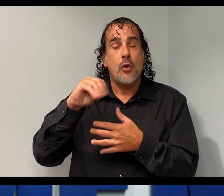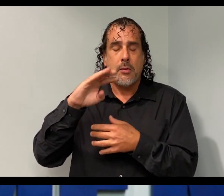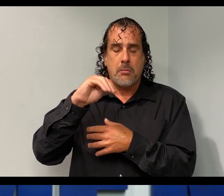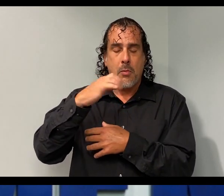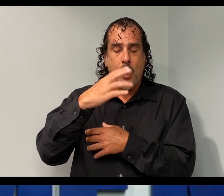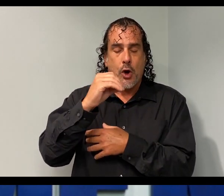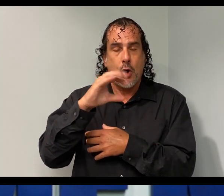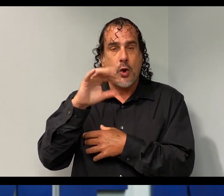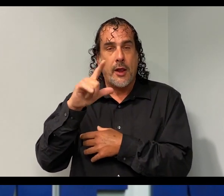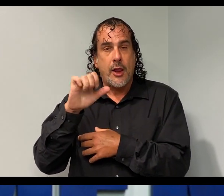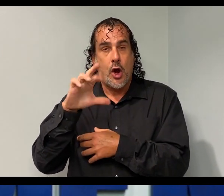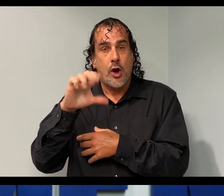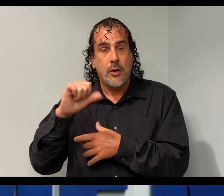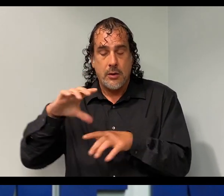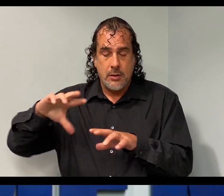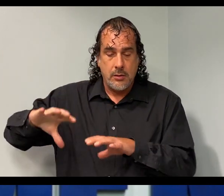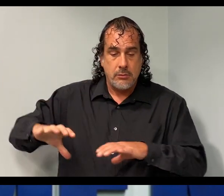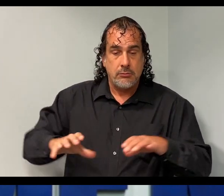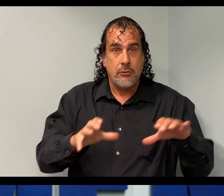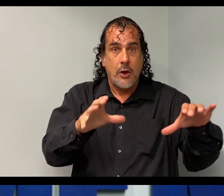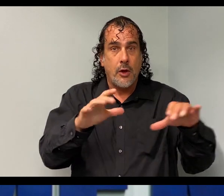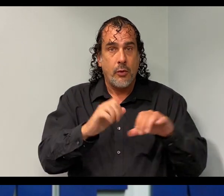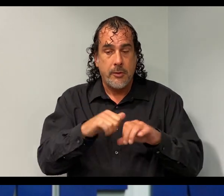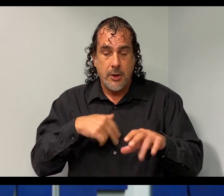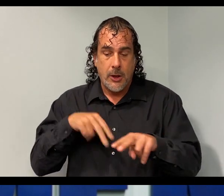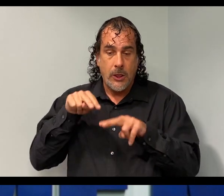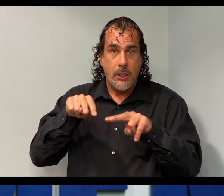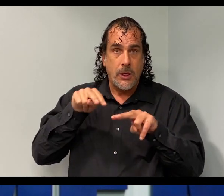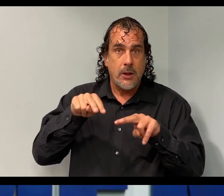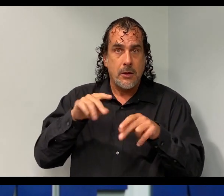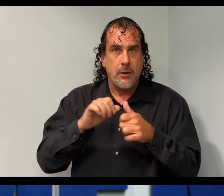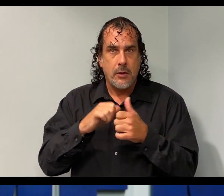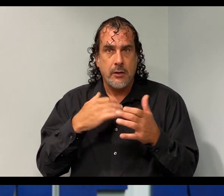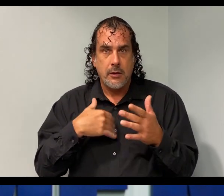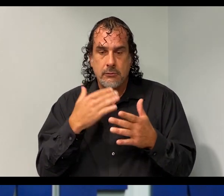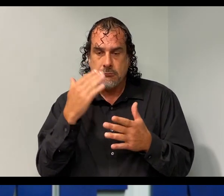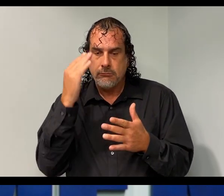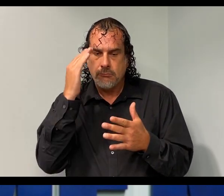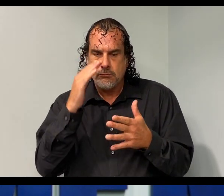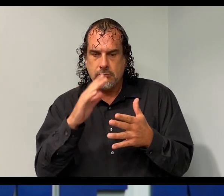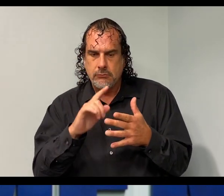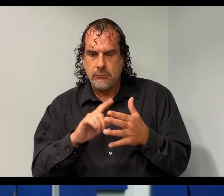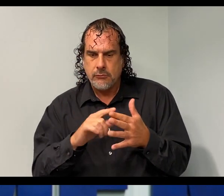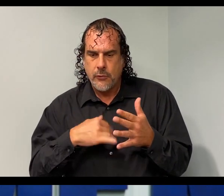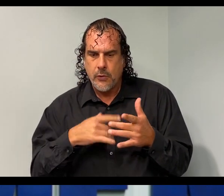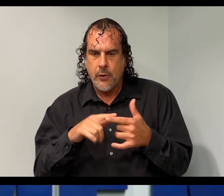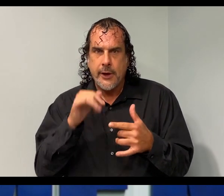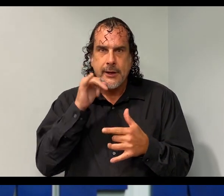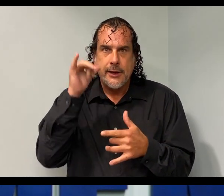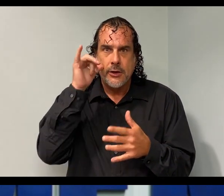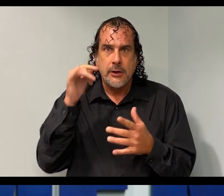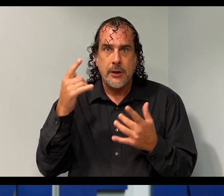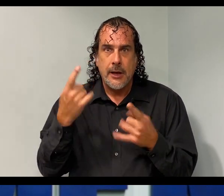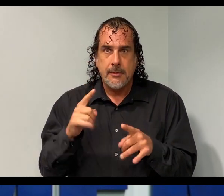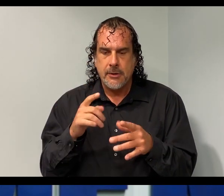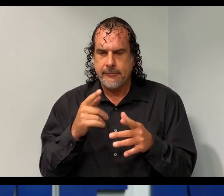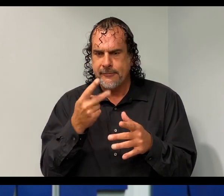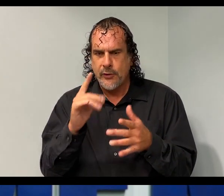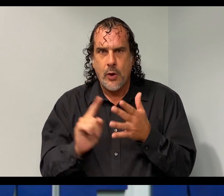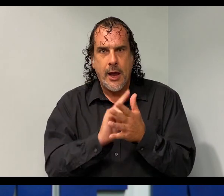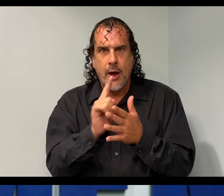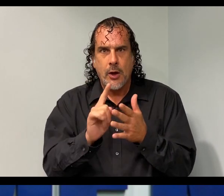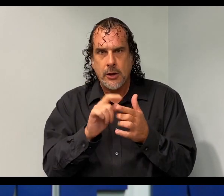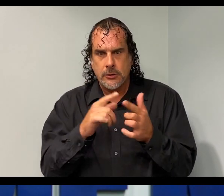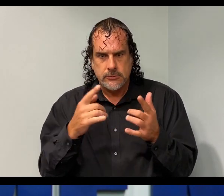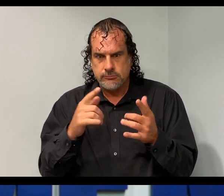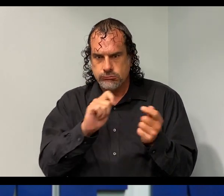many of you have been tracking over the last few days. We have had some development as a result of after yesterday, just within hours.